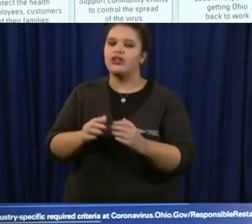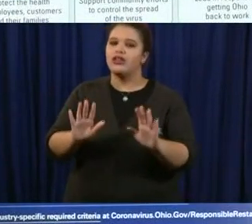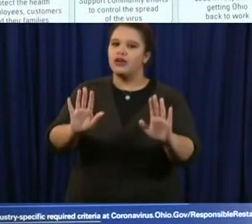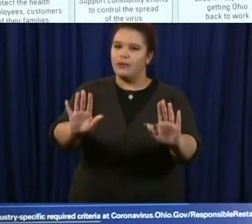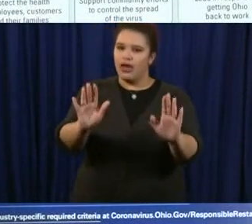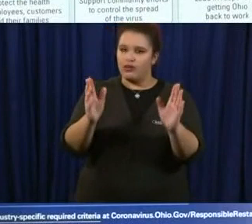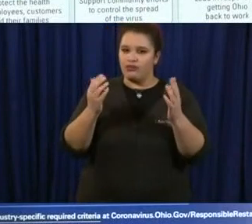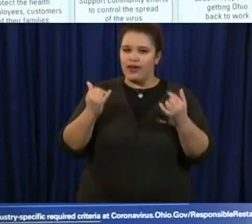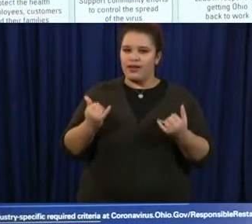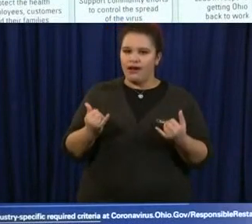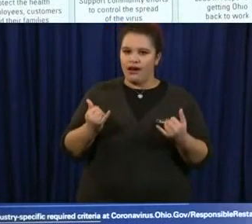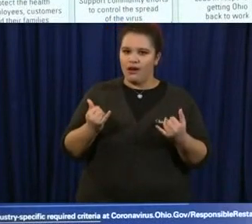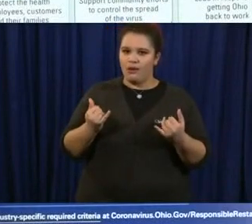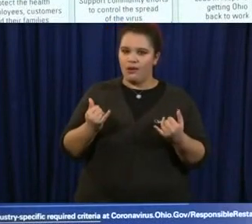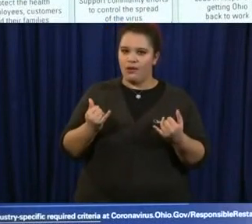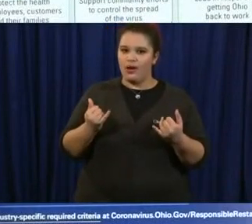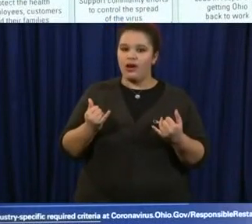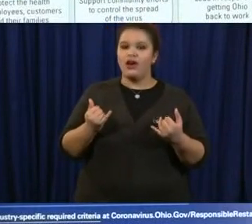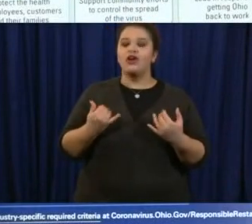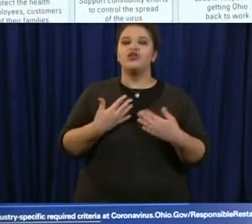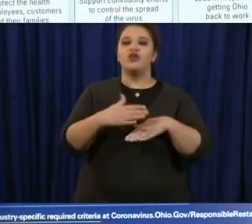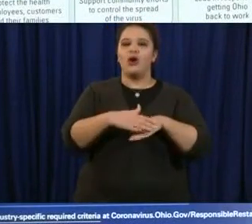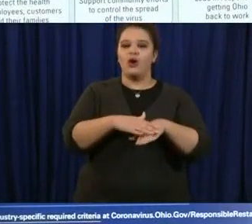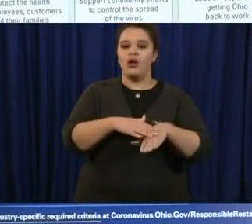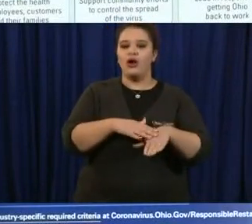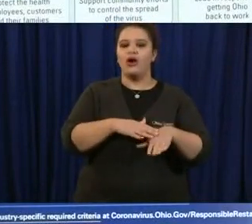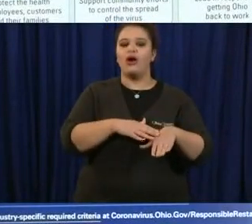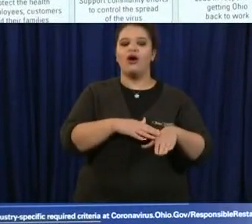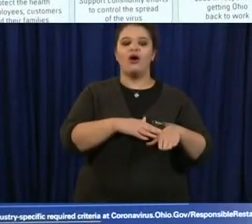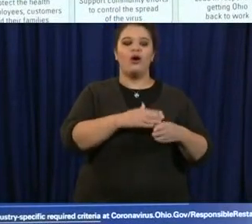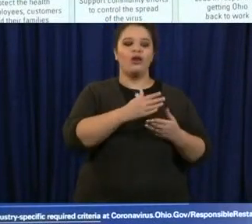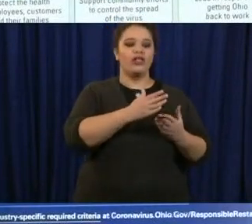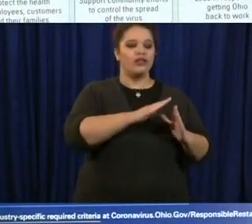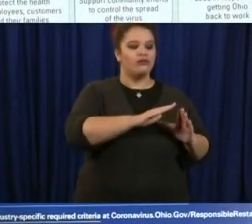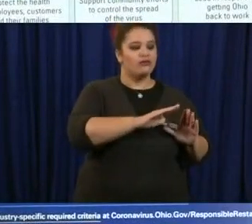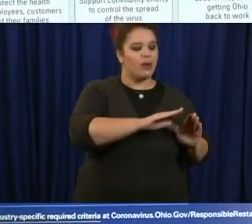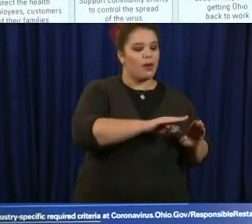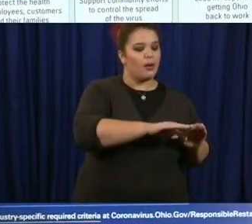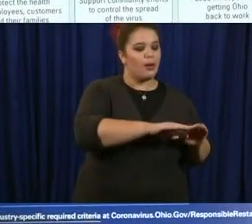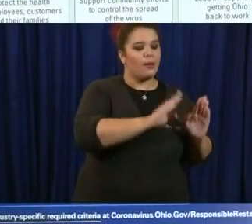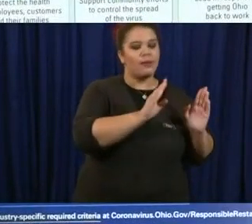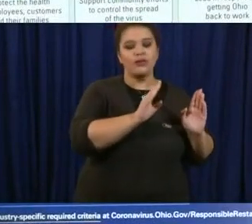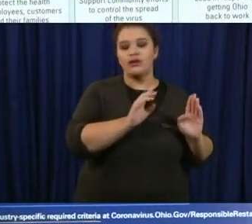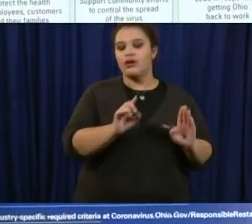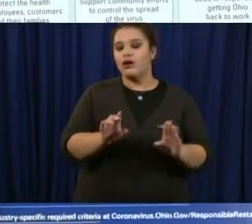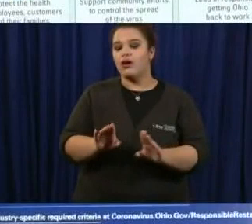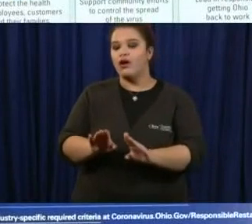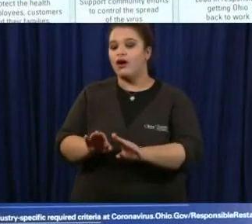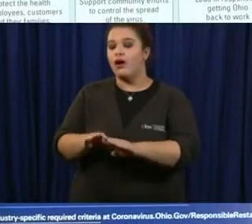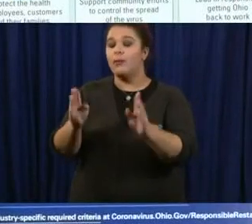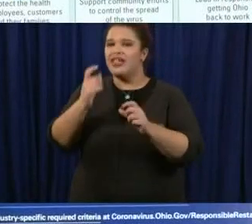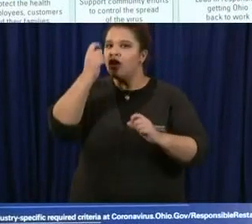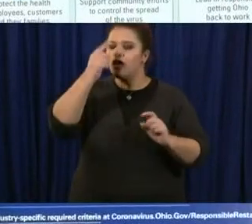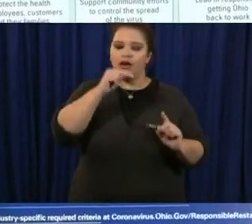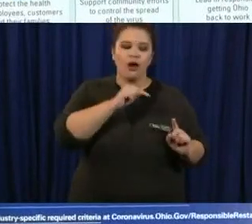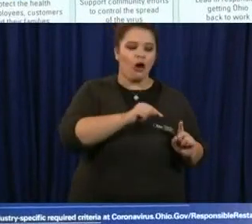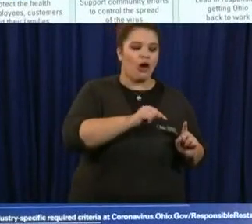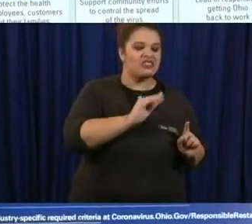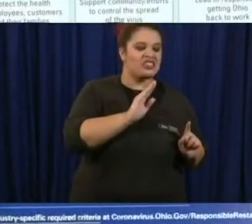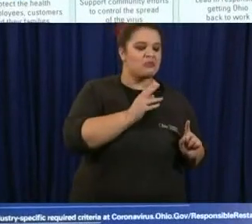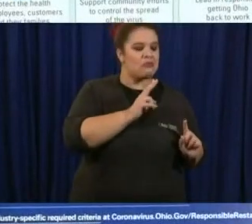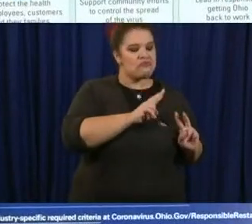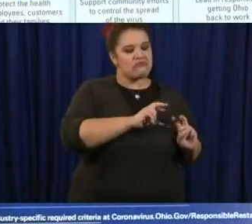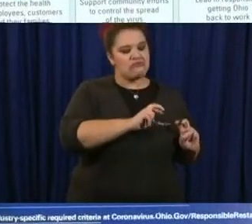of opening things up where we thought there was less risk, frankly, and at least